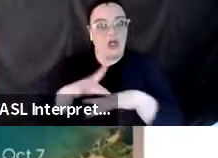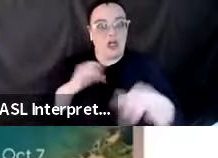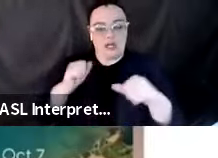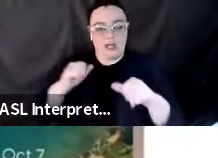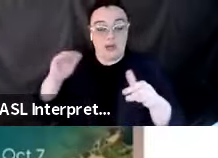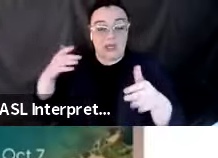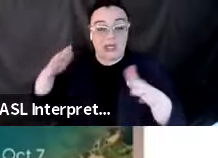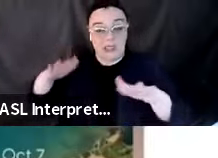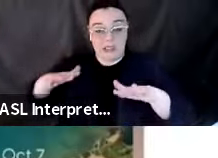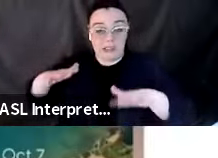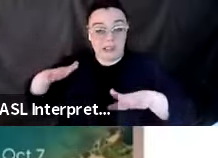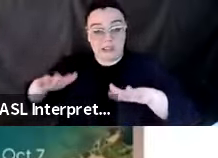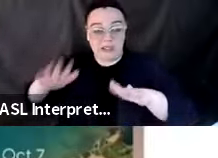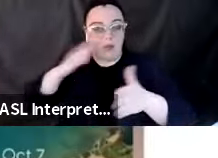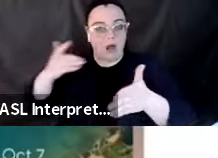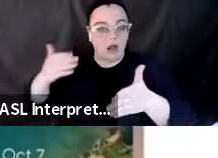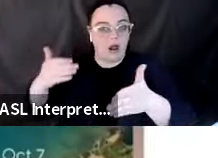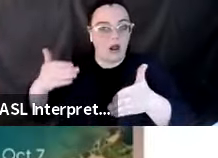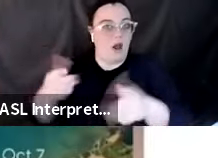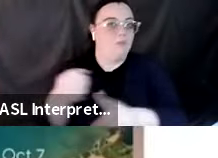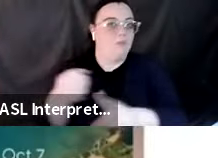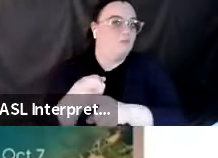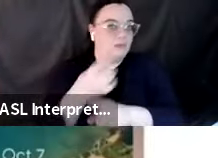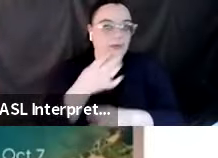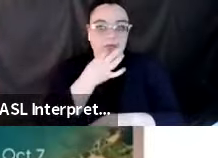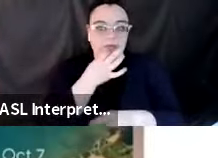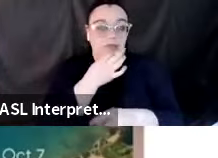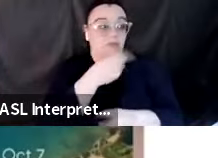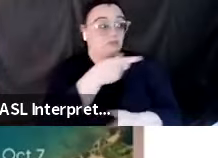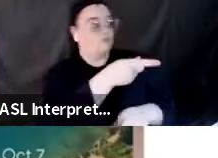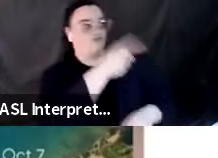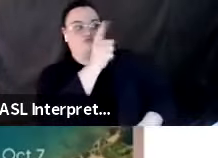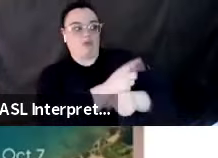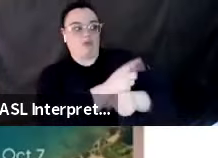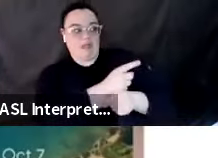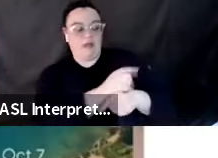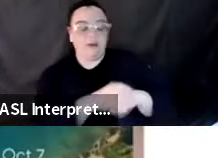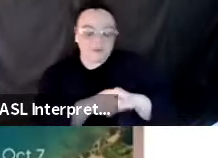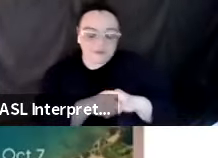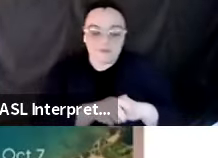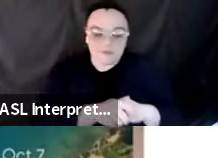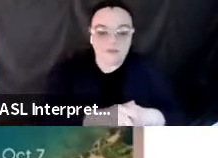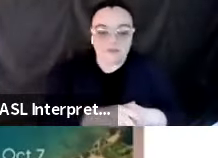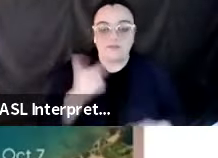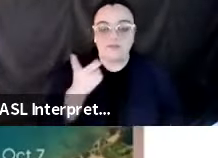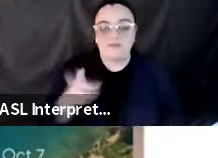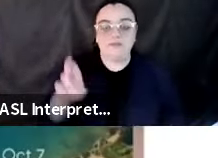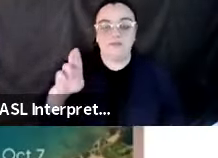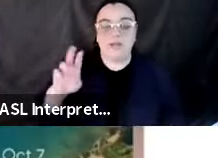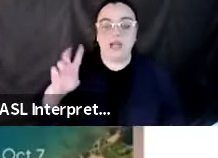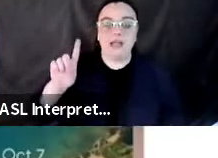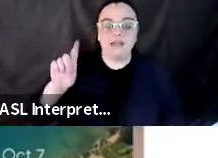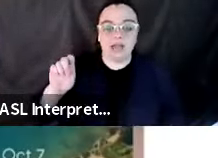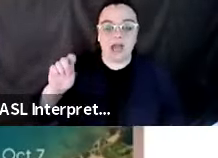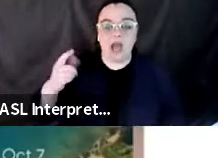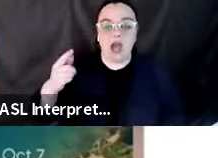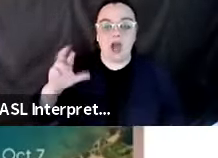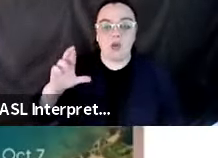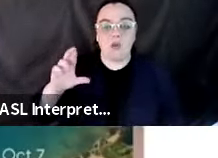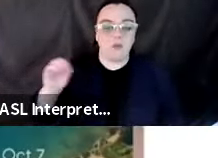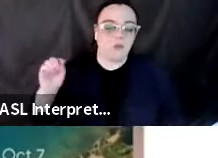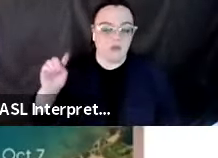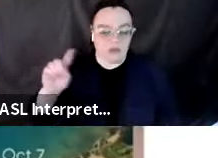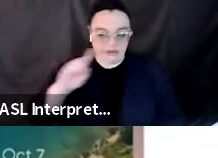not that the earthquake happened a few minutes ago. Exactly. Exactly. As Dr. DeGroote mentioned earlier today, there are